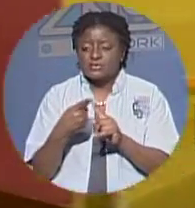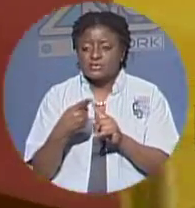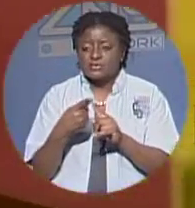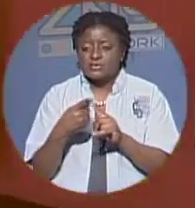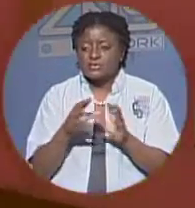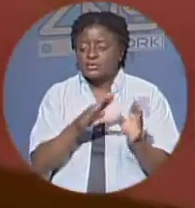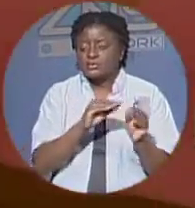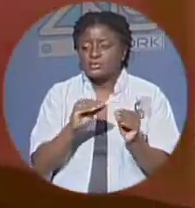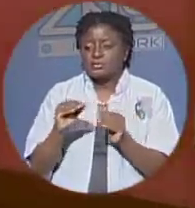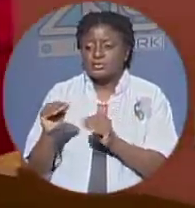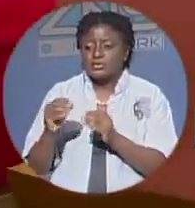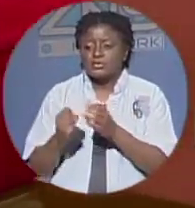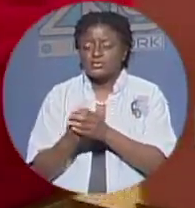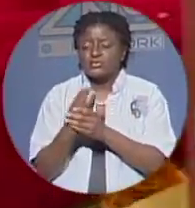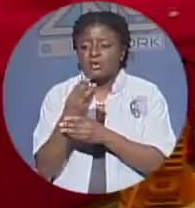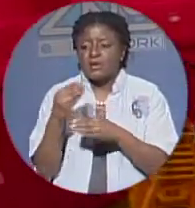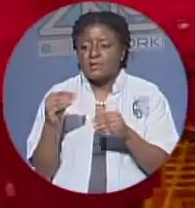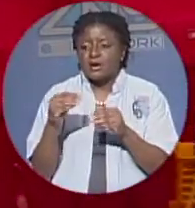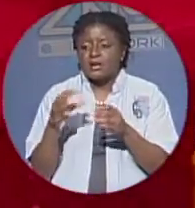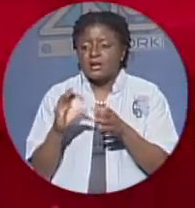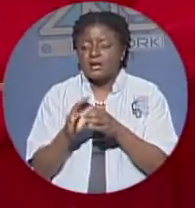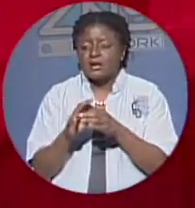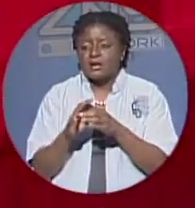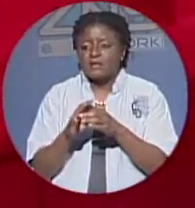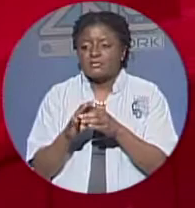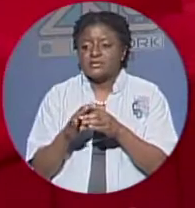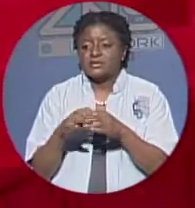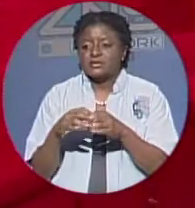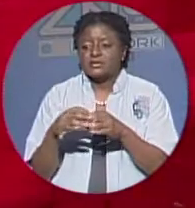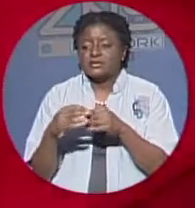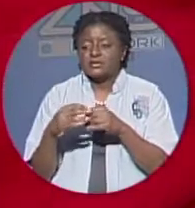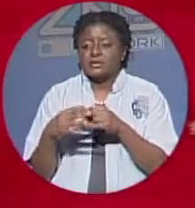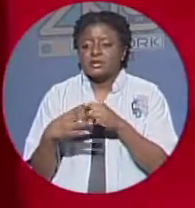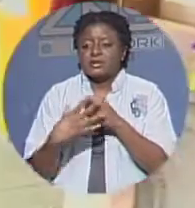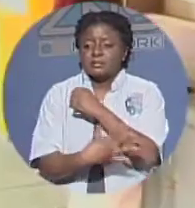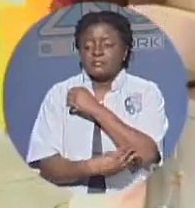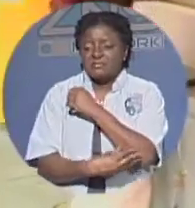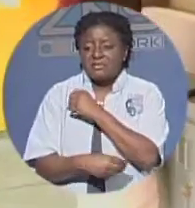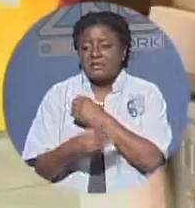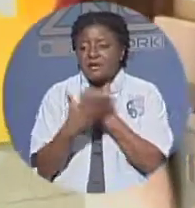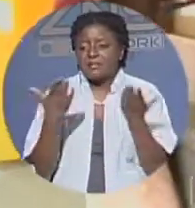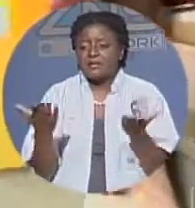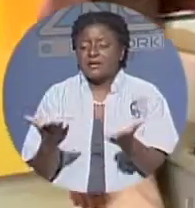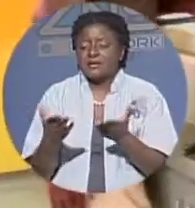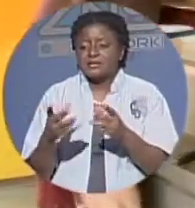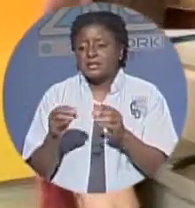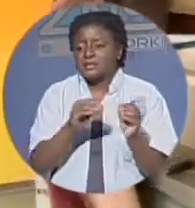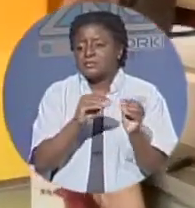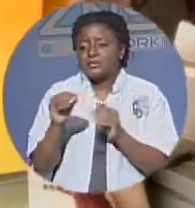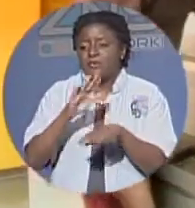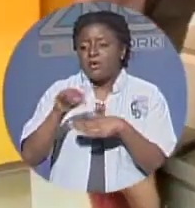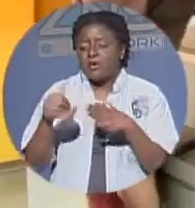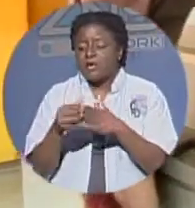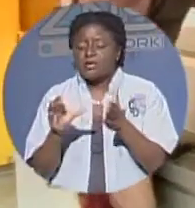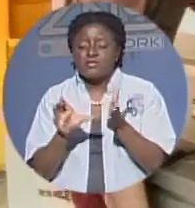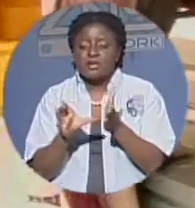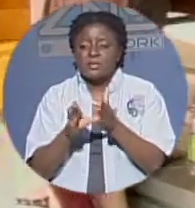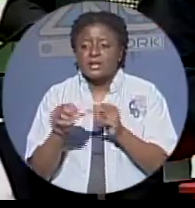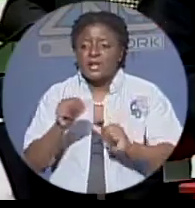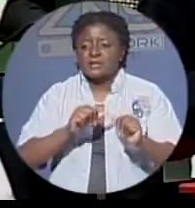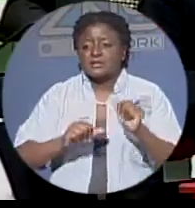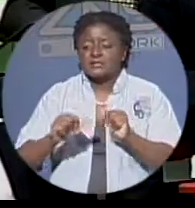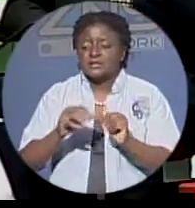eliminate all criminal activity and usher in a culture of change for market vendors before anyone enters the new building